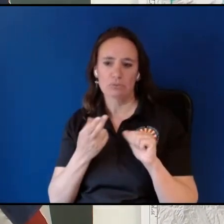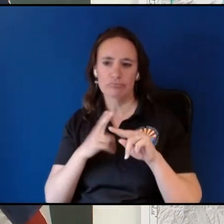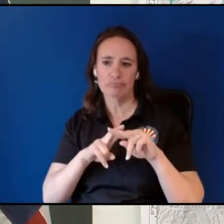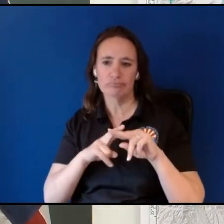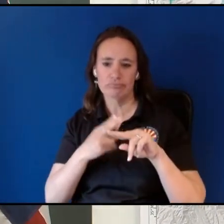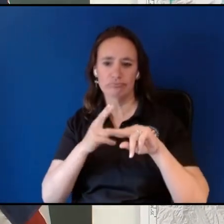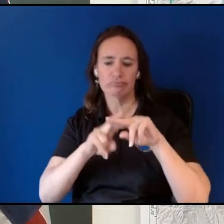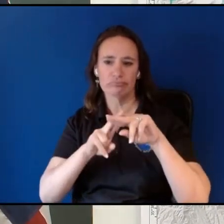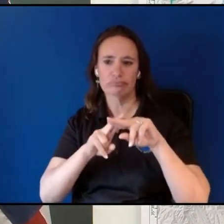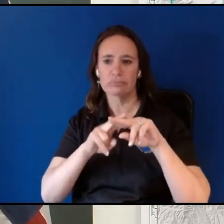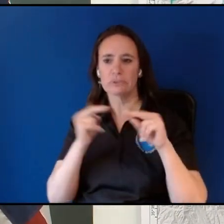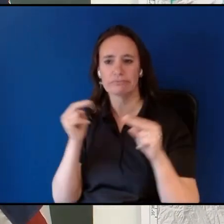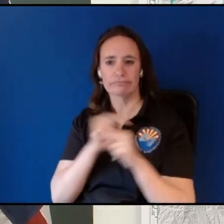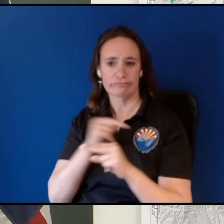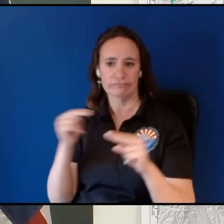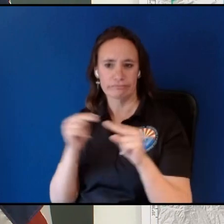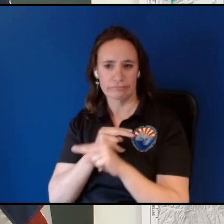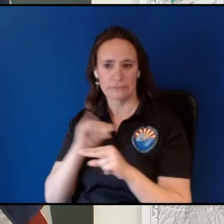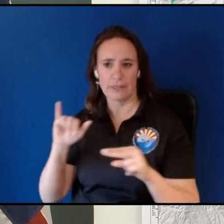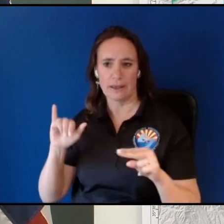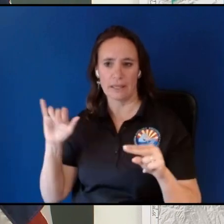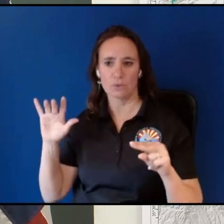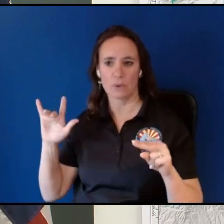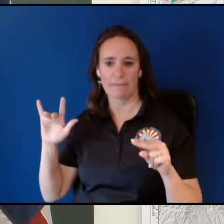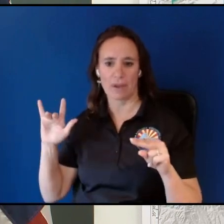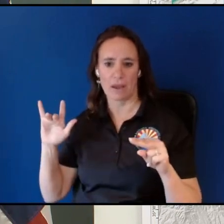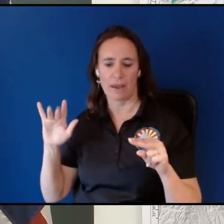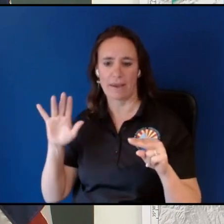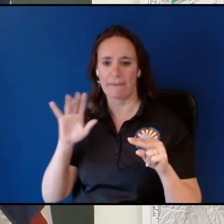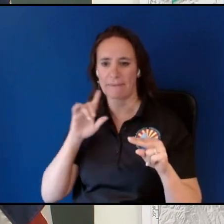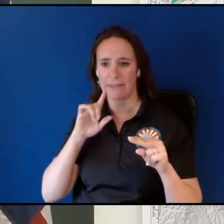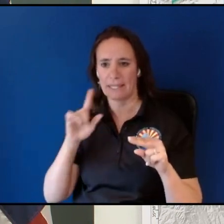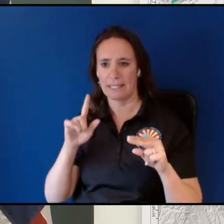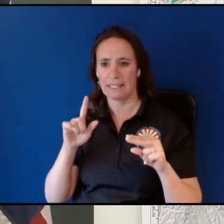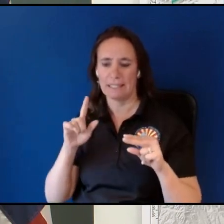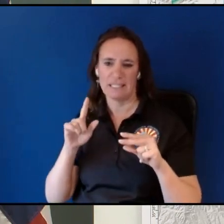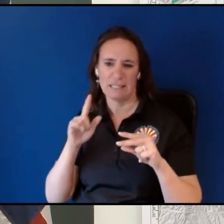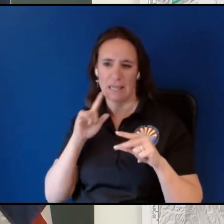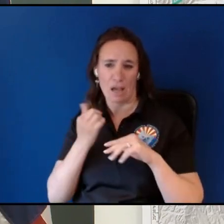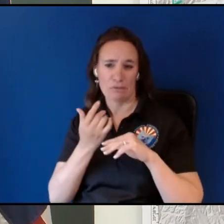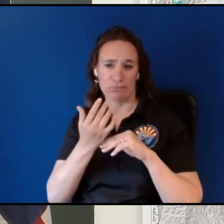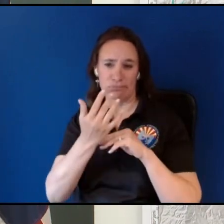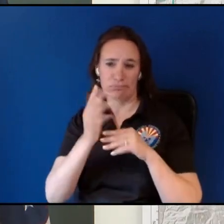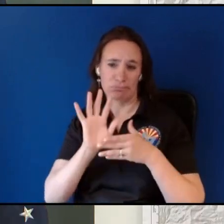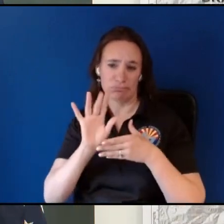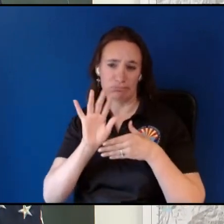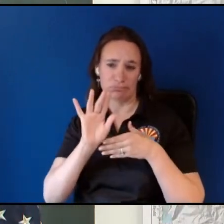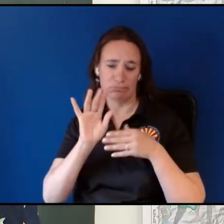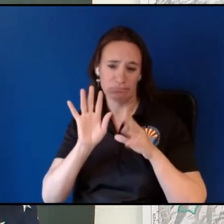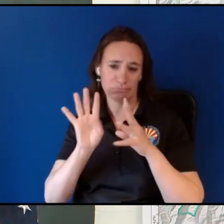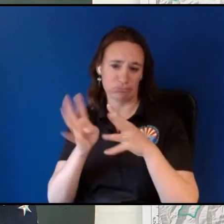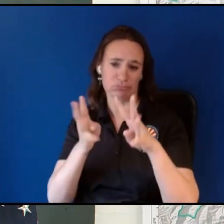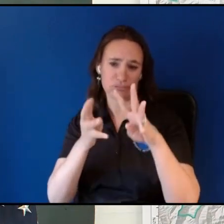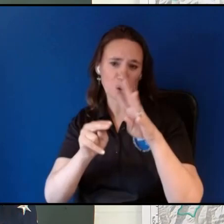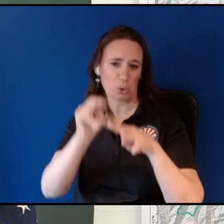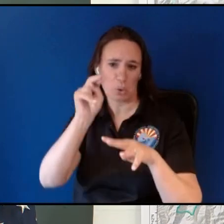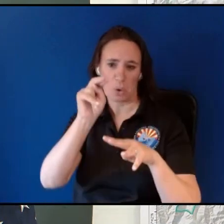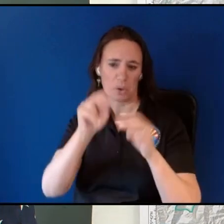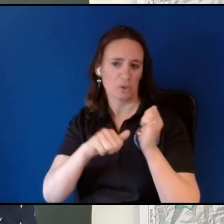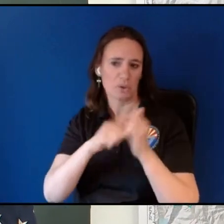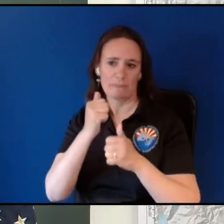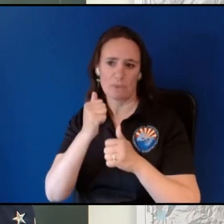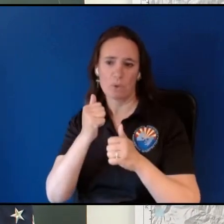-25 corridor but that's really going to struggle to penetrate very far north so for most of the fire we're looking at a steady north